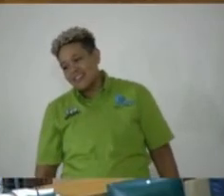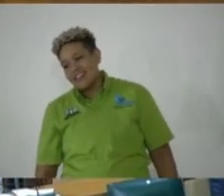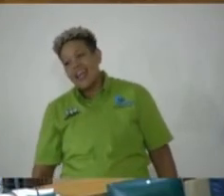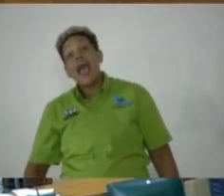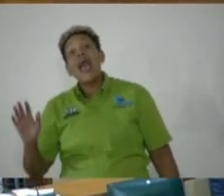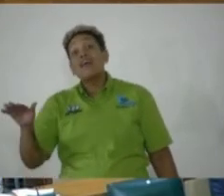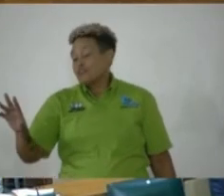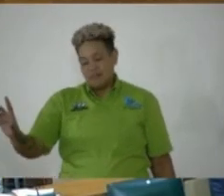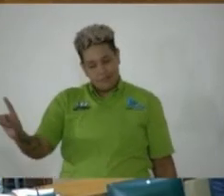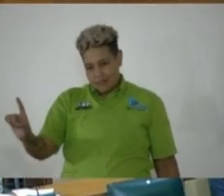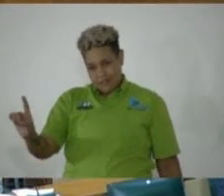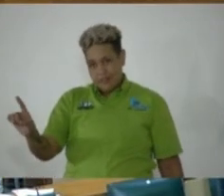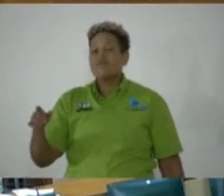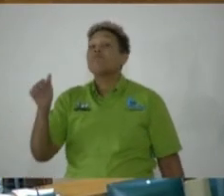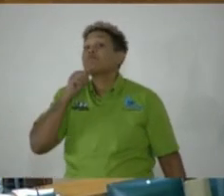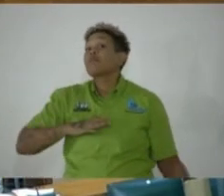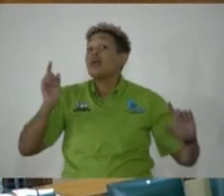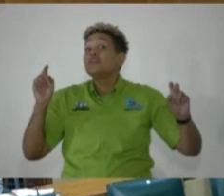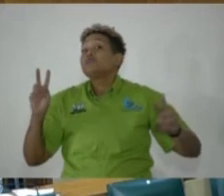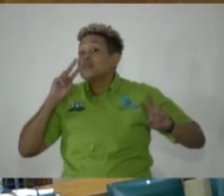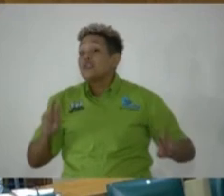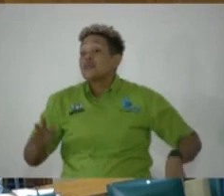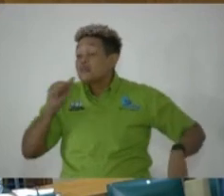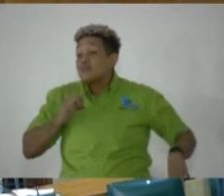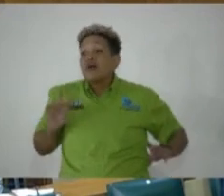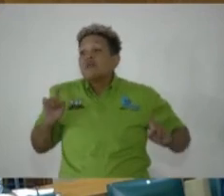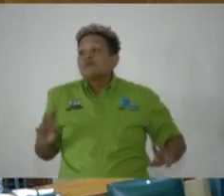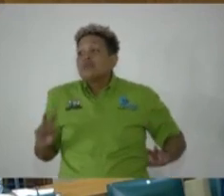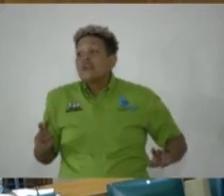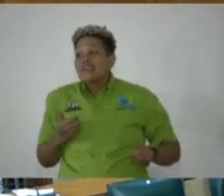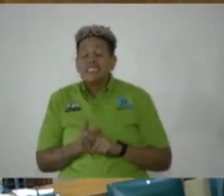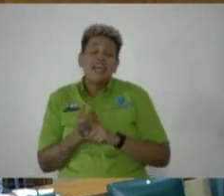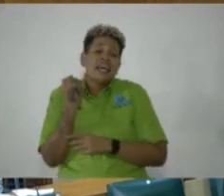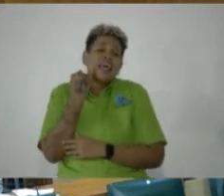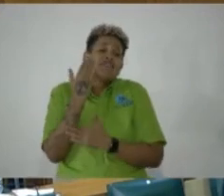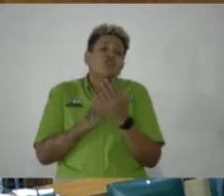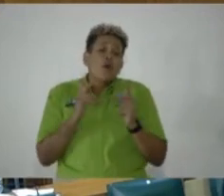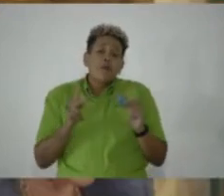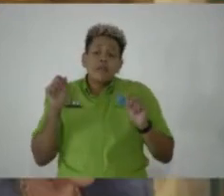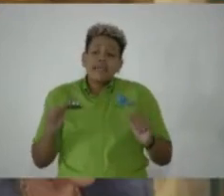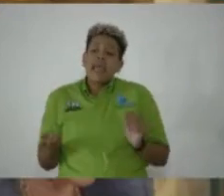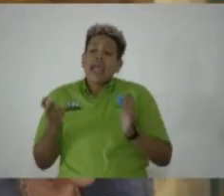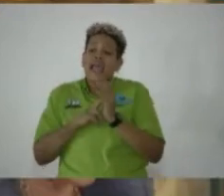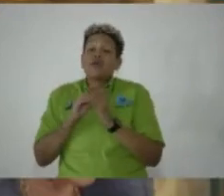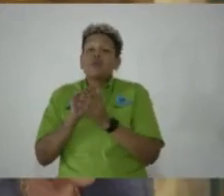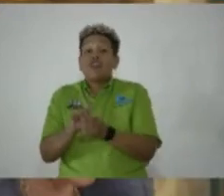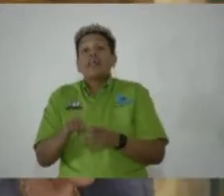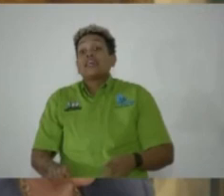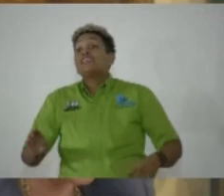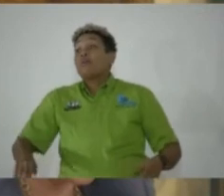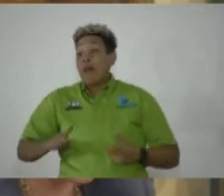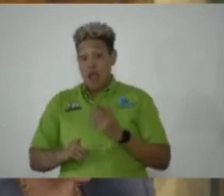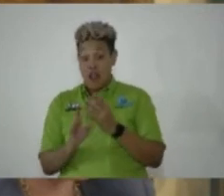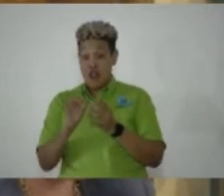if we... No. Madam Speaker, Madam Speaker, if some persons can get up in this Parliament and